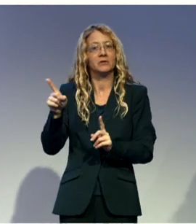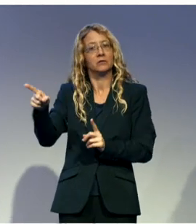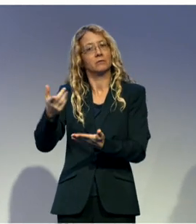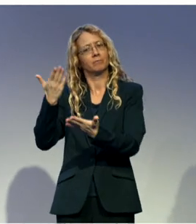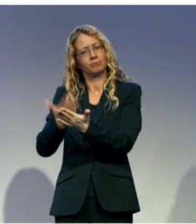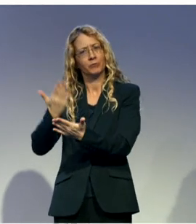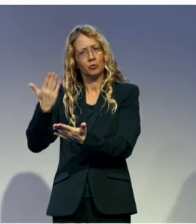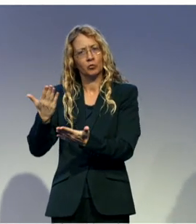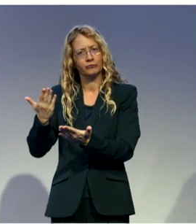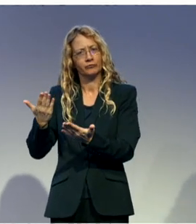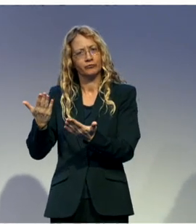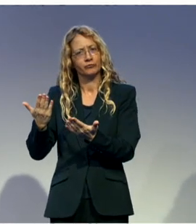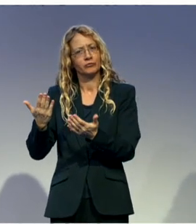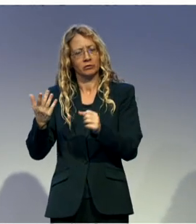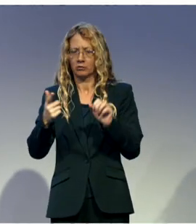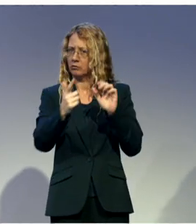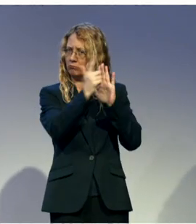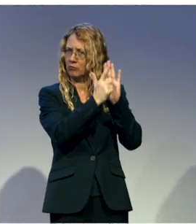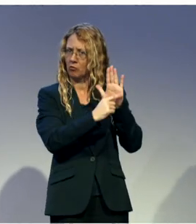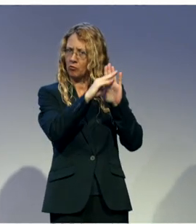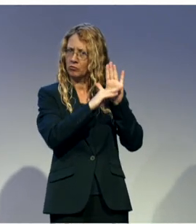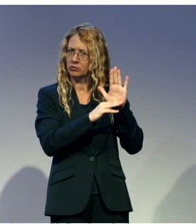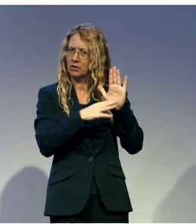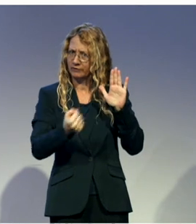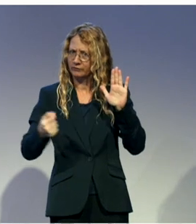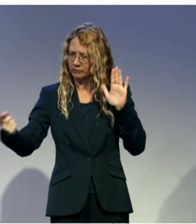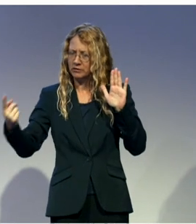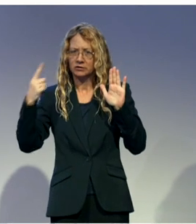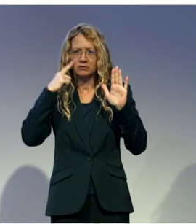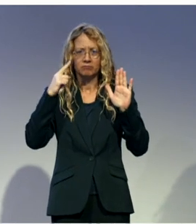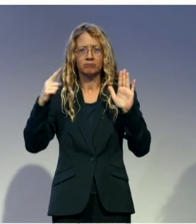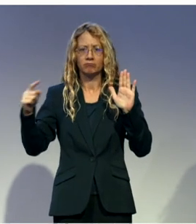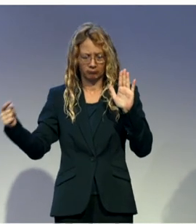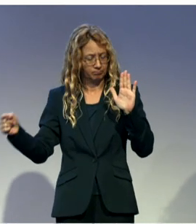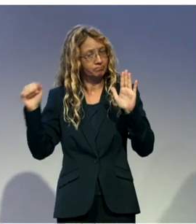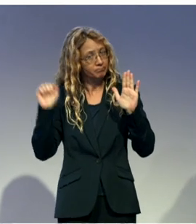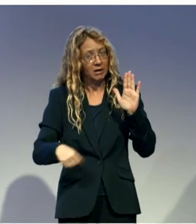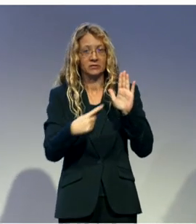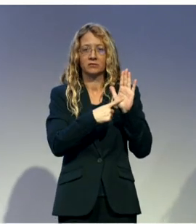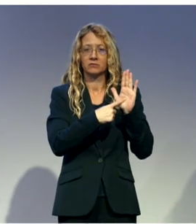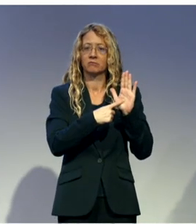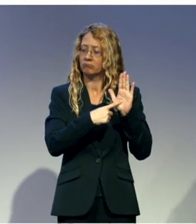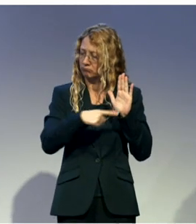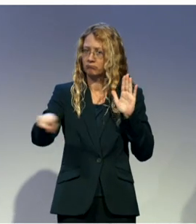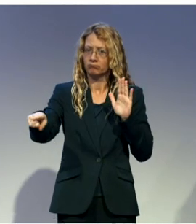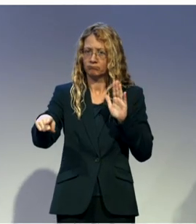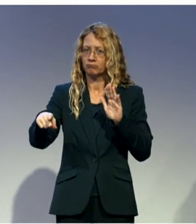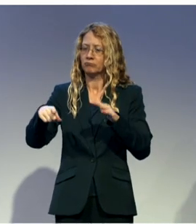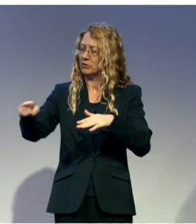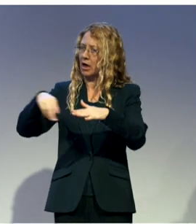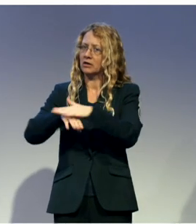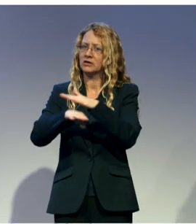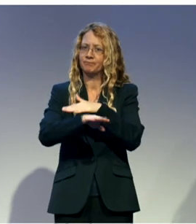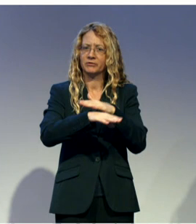and the legal provisions to make the election process accessible for people with disabilities, the electoral